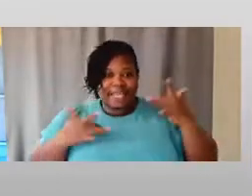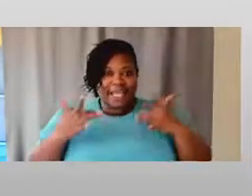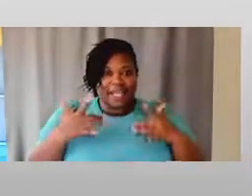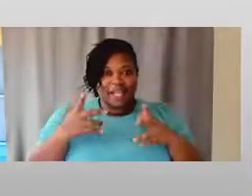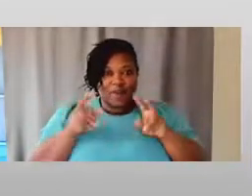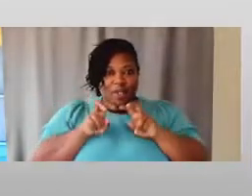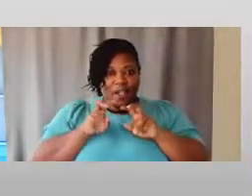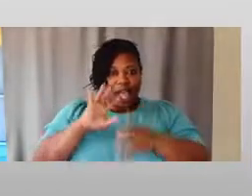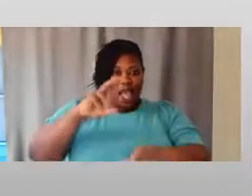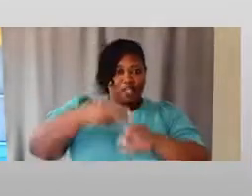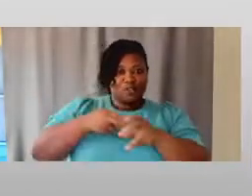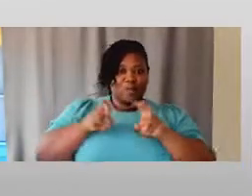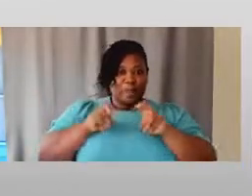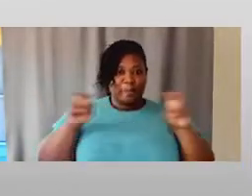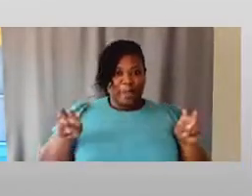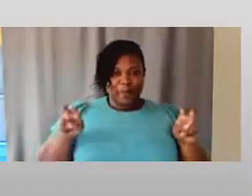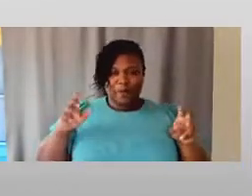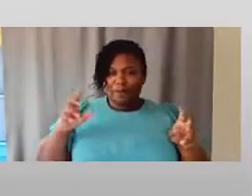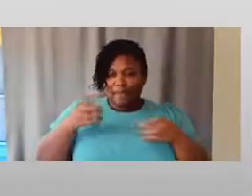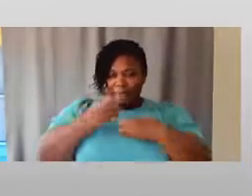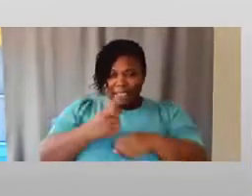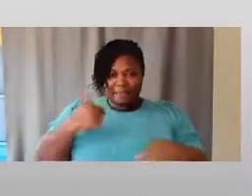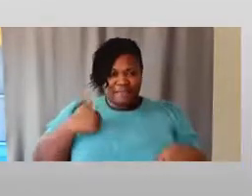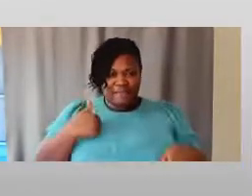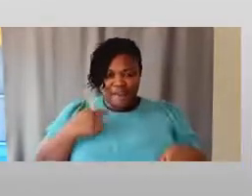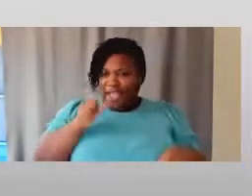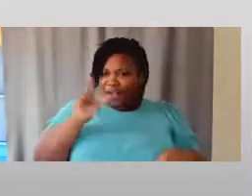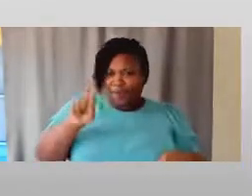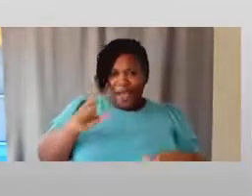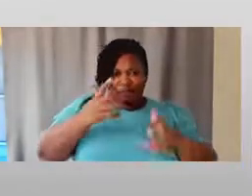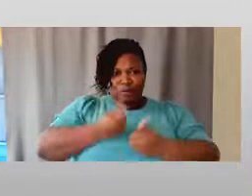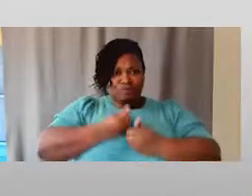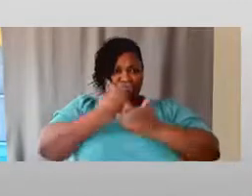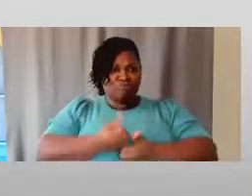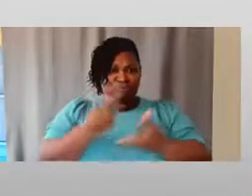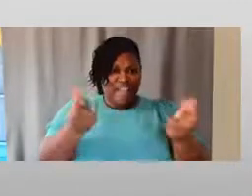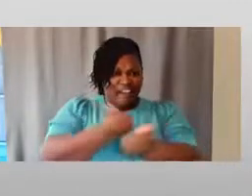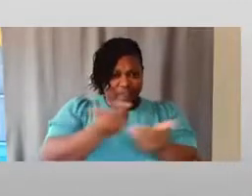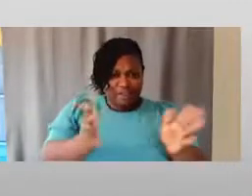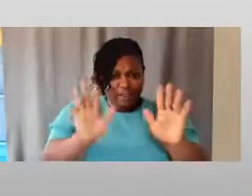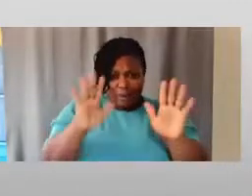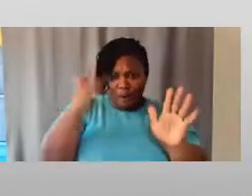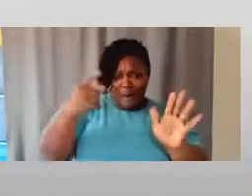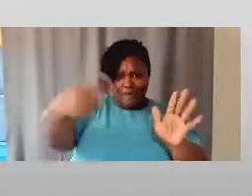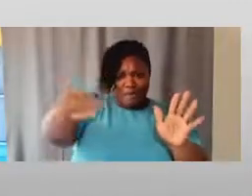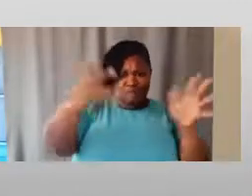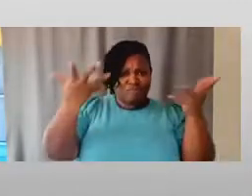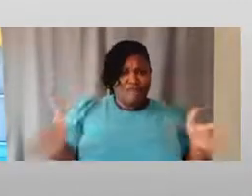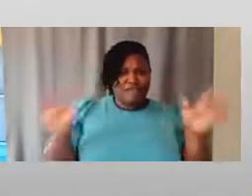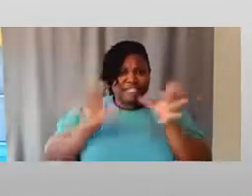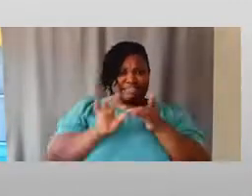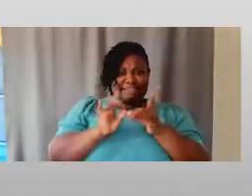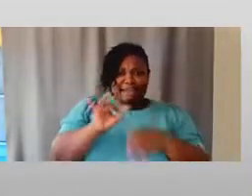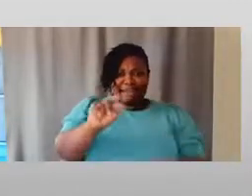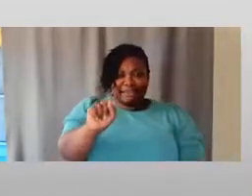don't have to say anything at all because everyone says all the things. So I'm going to try not to repeat, but we'll add my